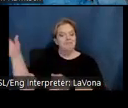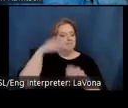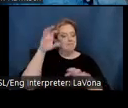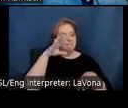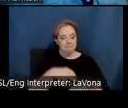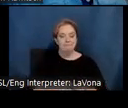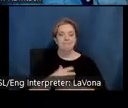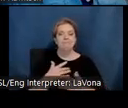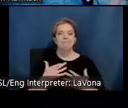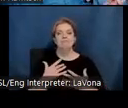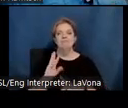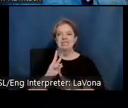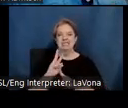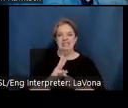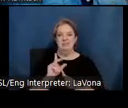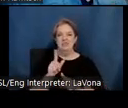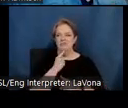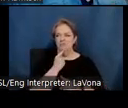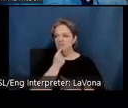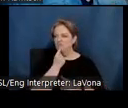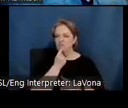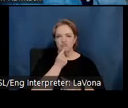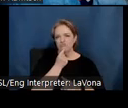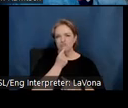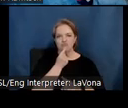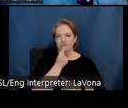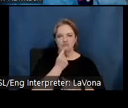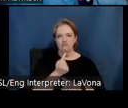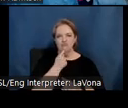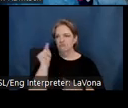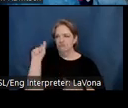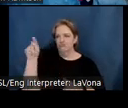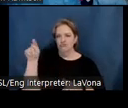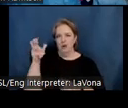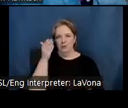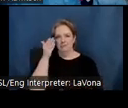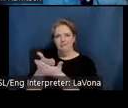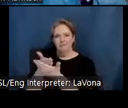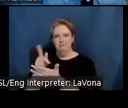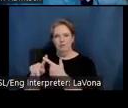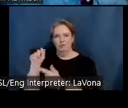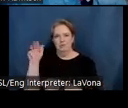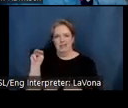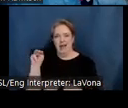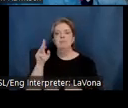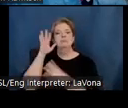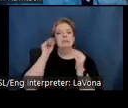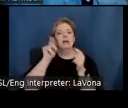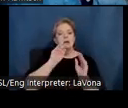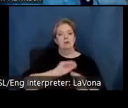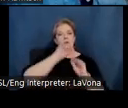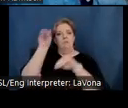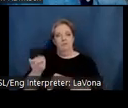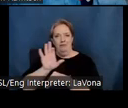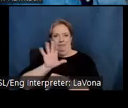which was located adjacent to Sam's workshop, and she decided to move back to it where she was closer to the